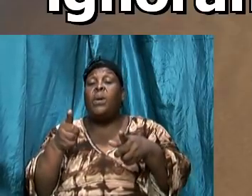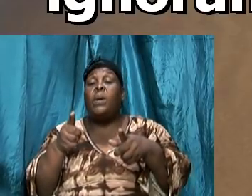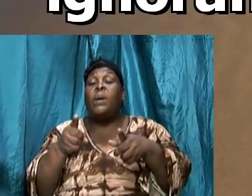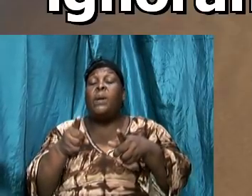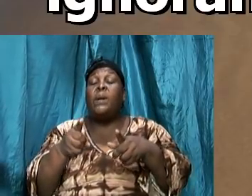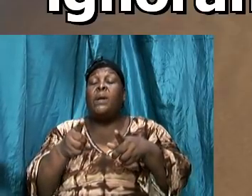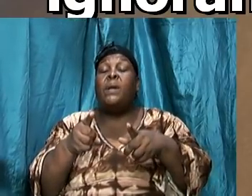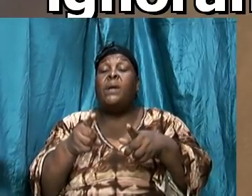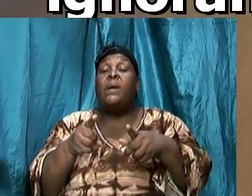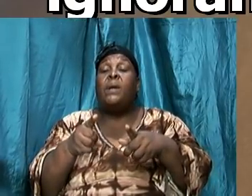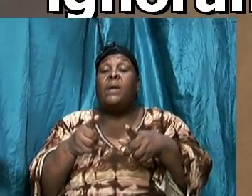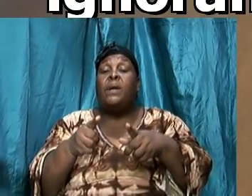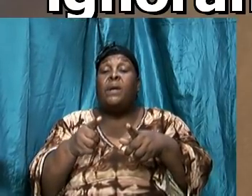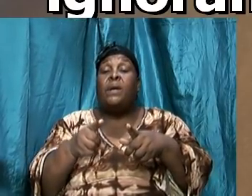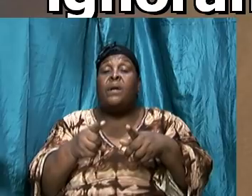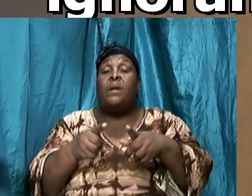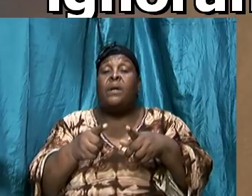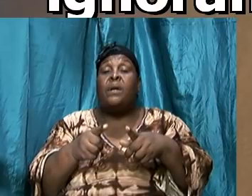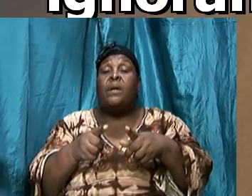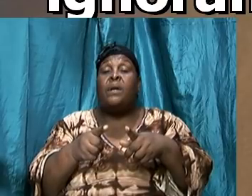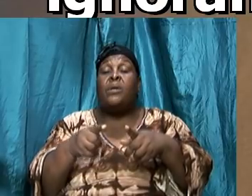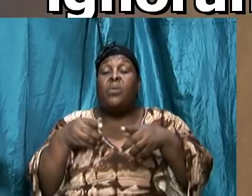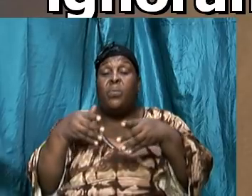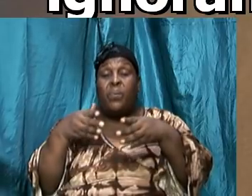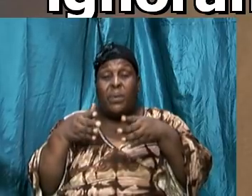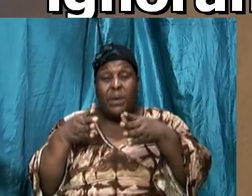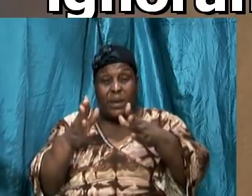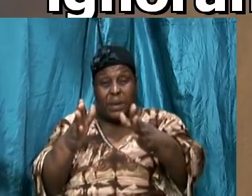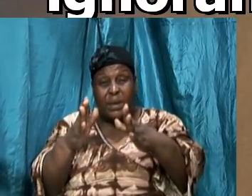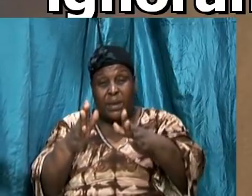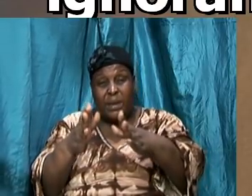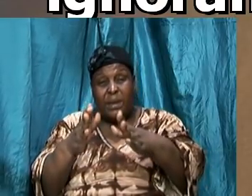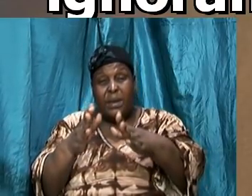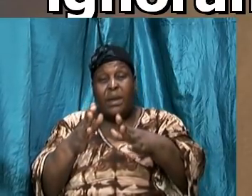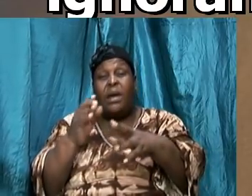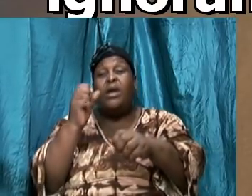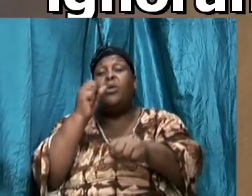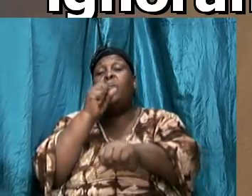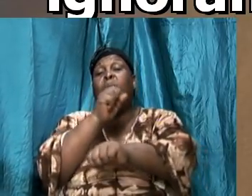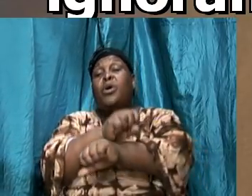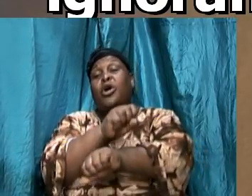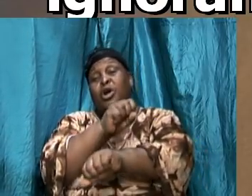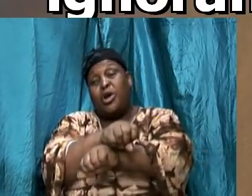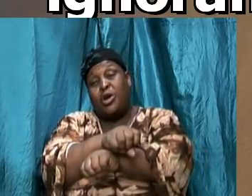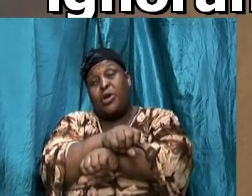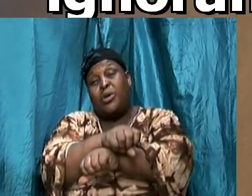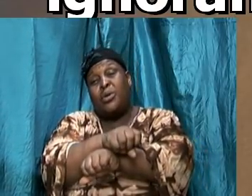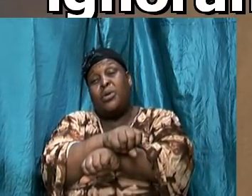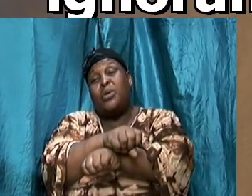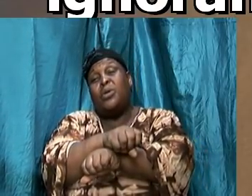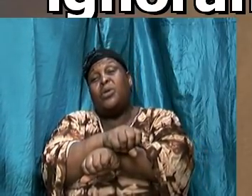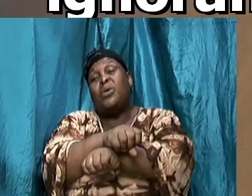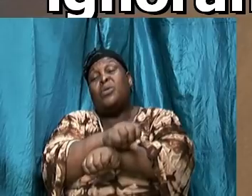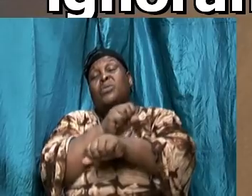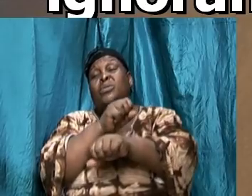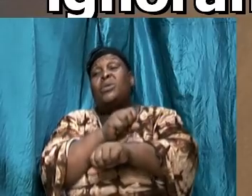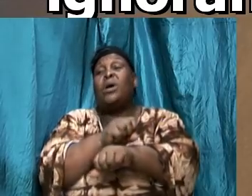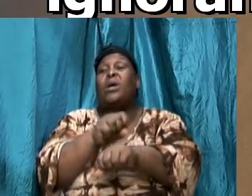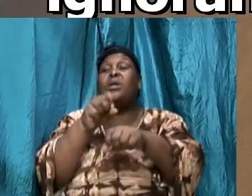signaling that the adversary constantly go along a certain